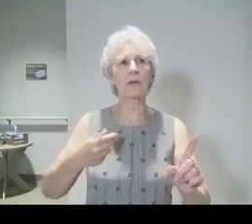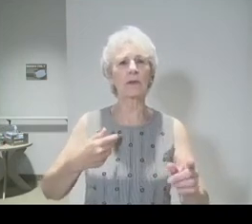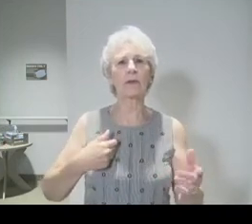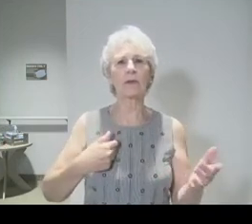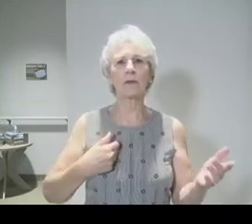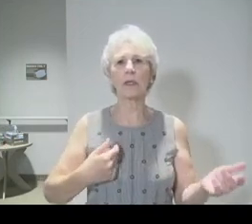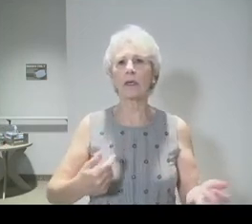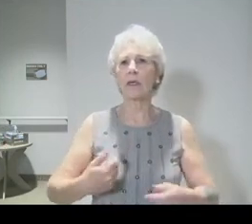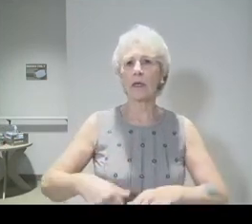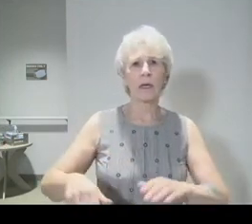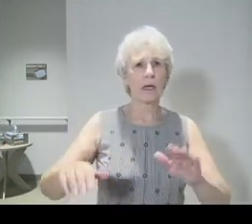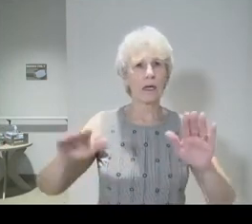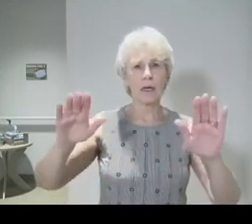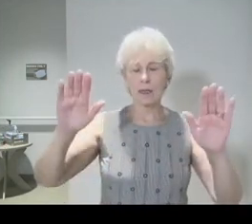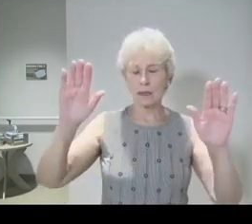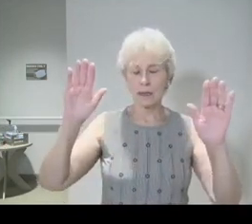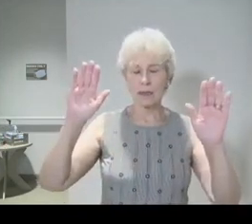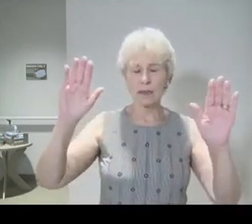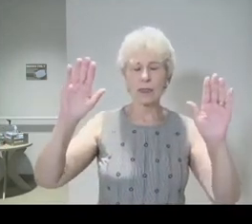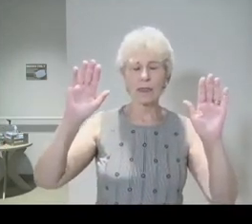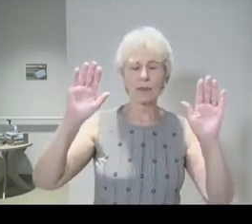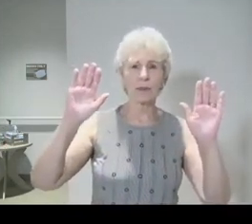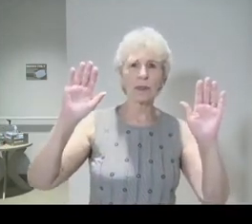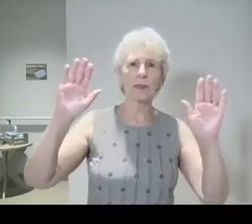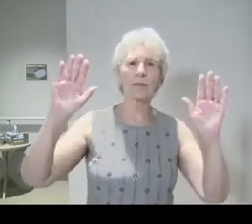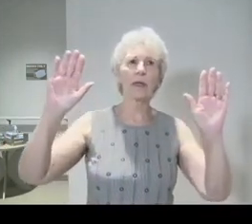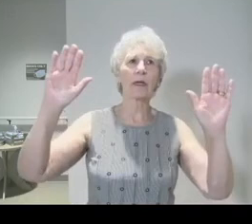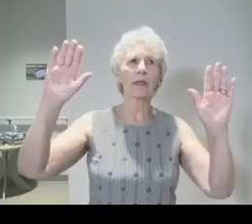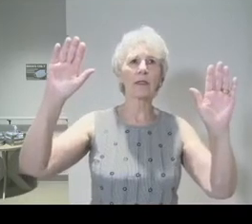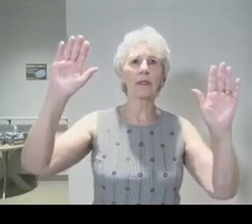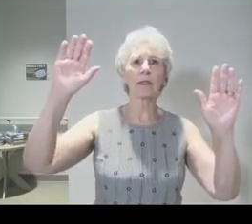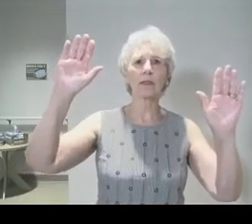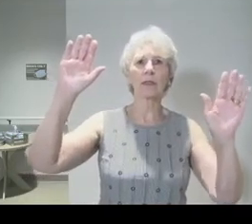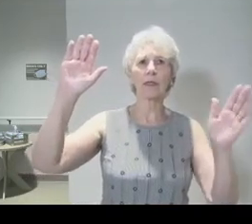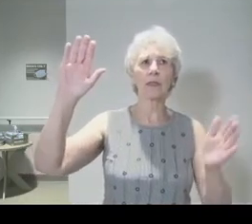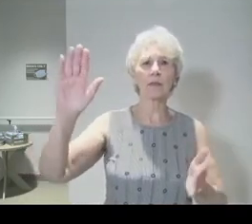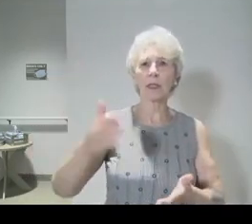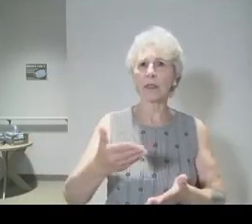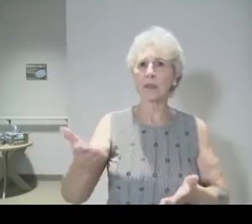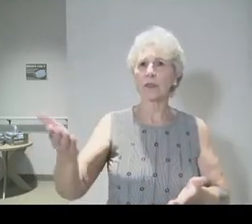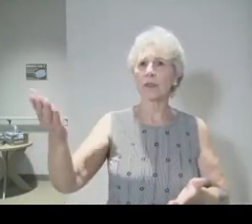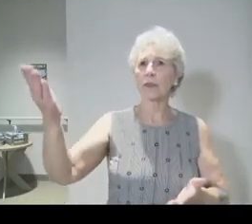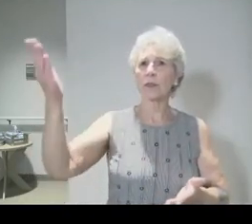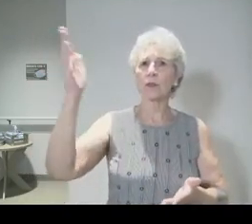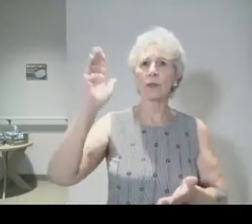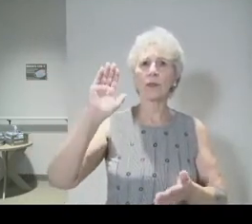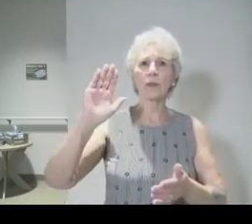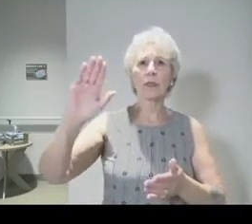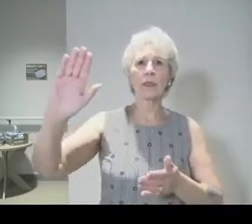I sacrifice them to